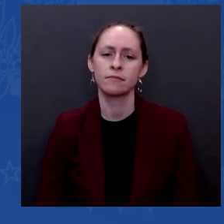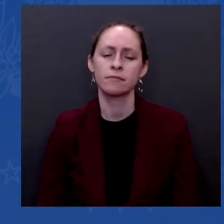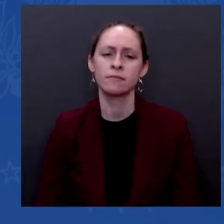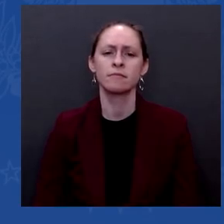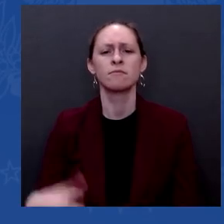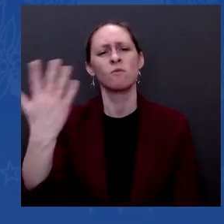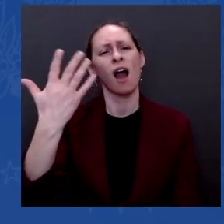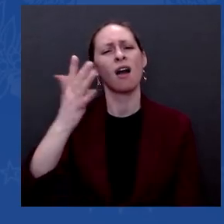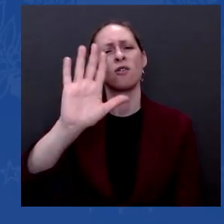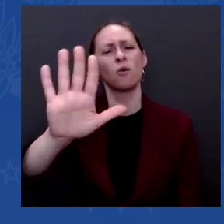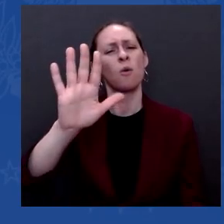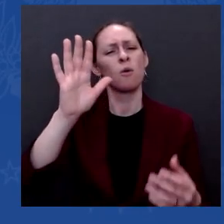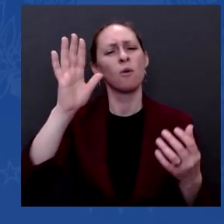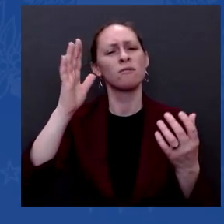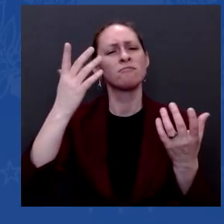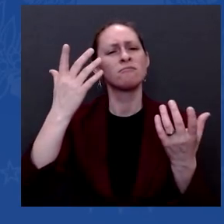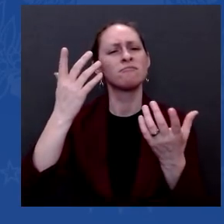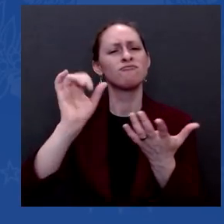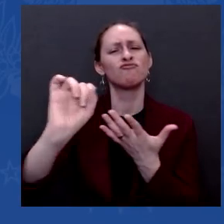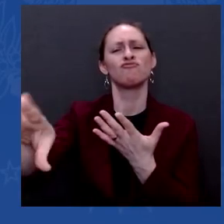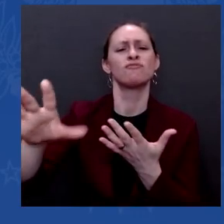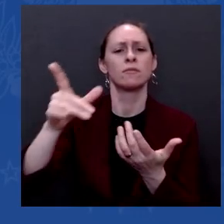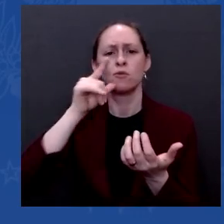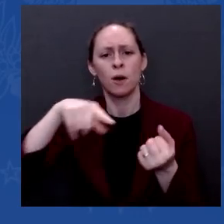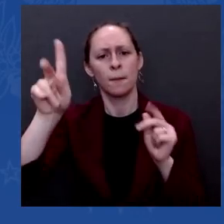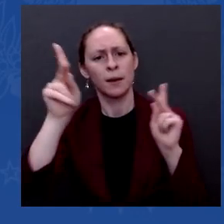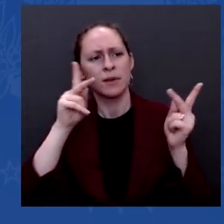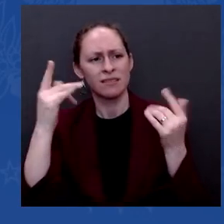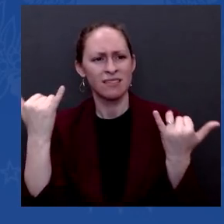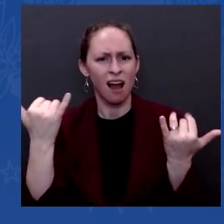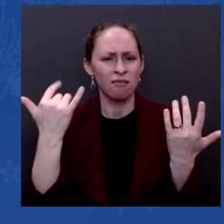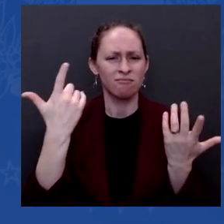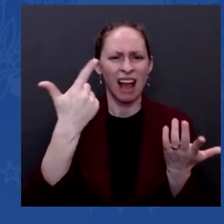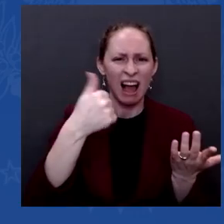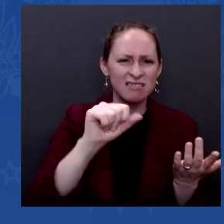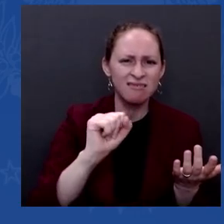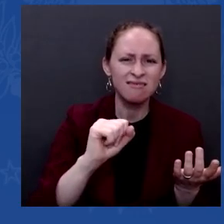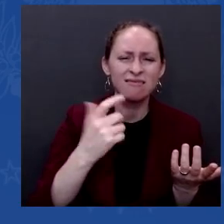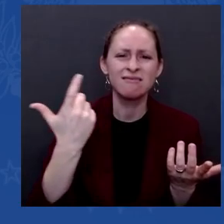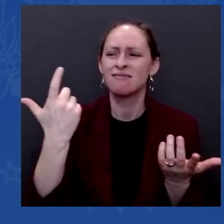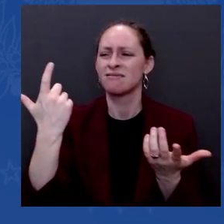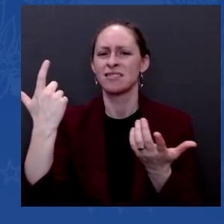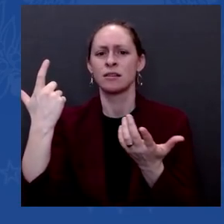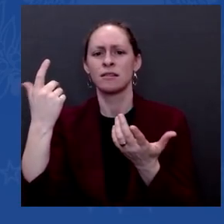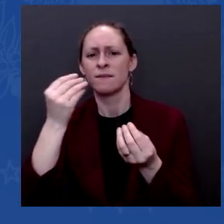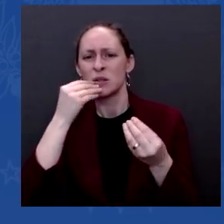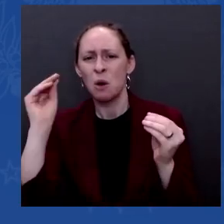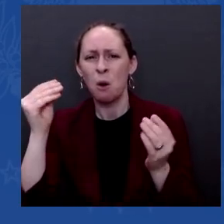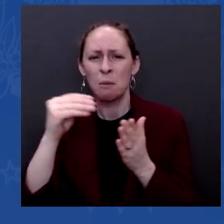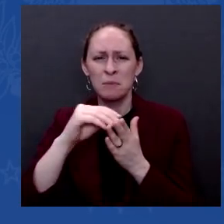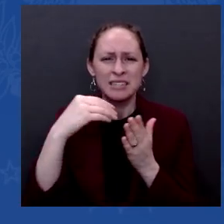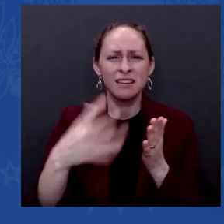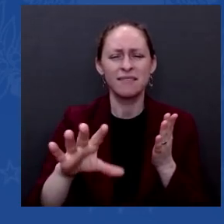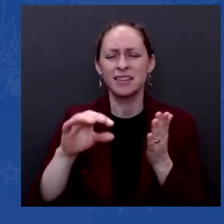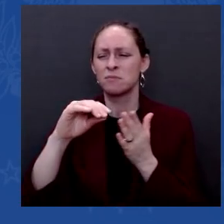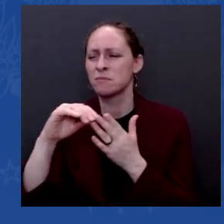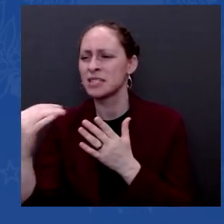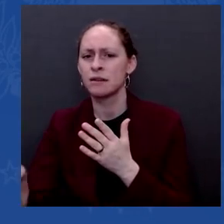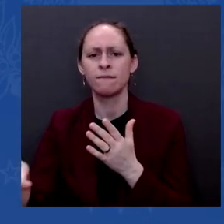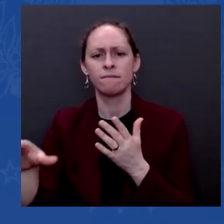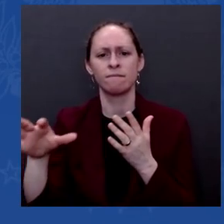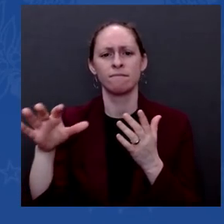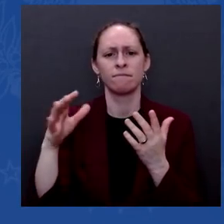store and see prices going high and the pharmacy? I happen to come from South Texas, where I saw a lot of a lot of people struggling